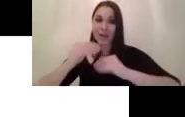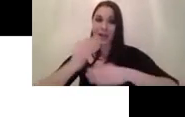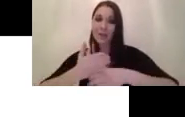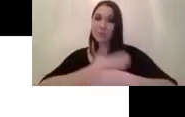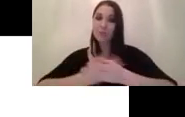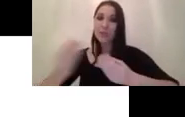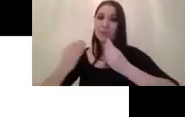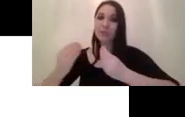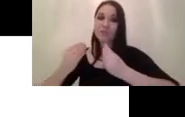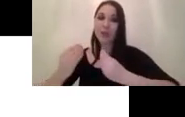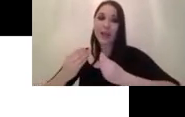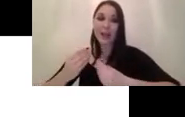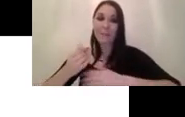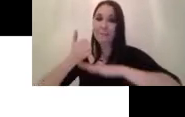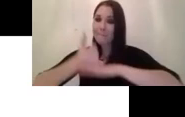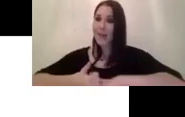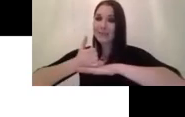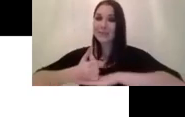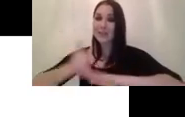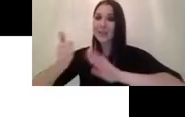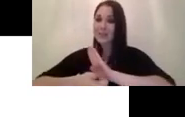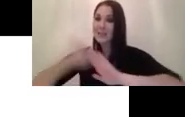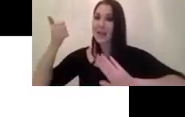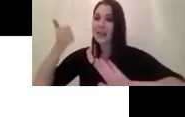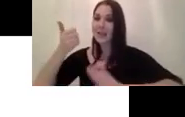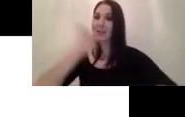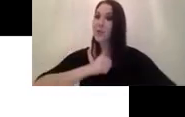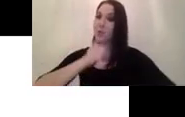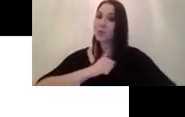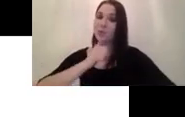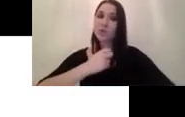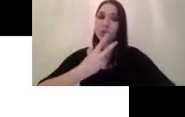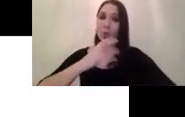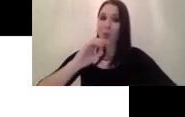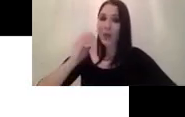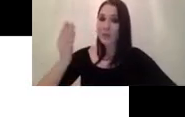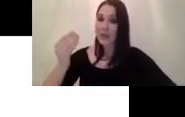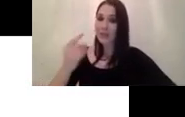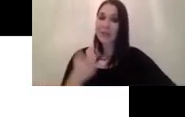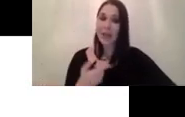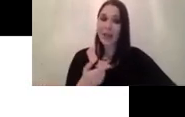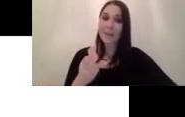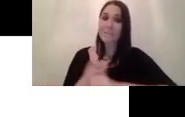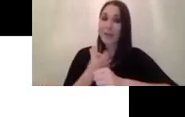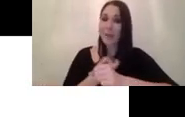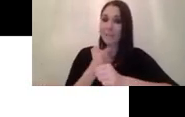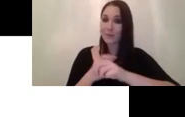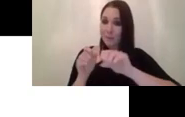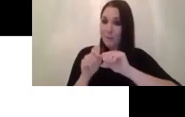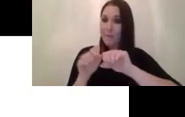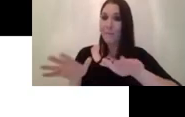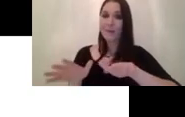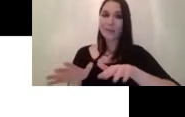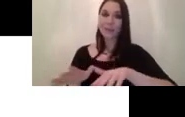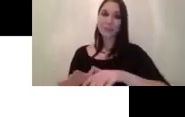like almost everyone use until in 2019 there's a paper published rethinking image net pre